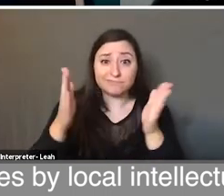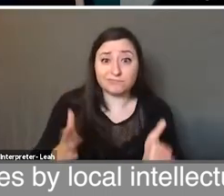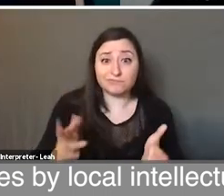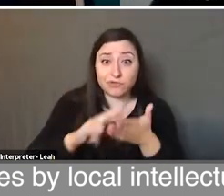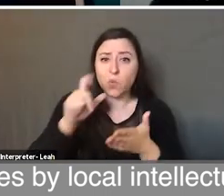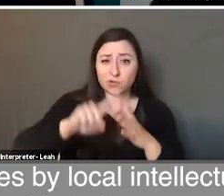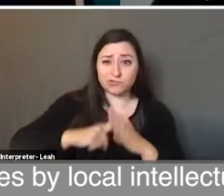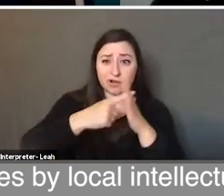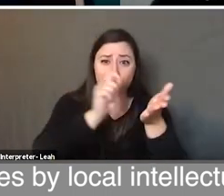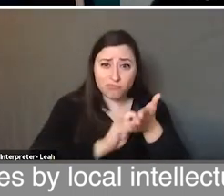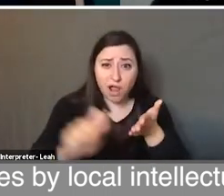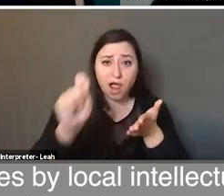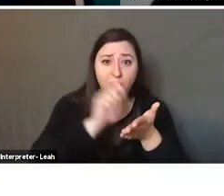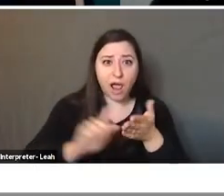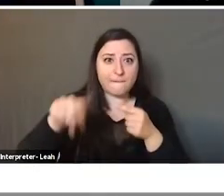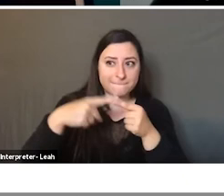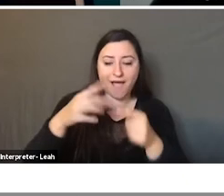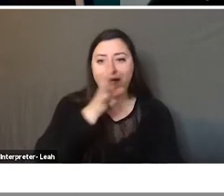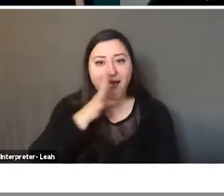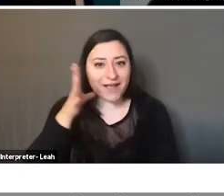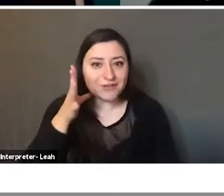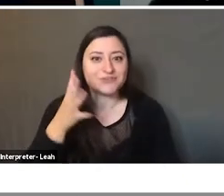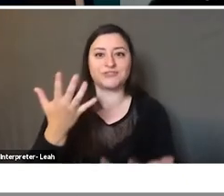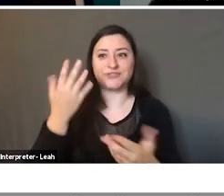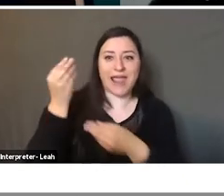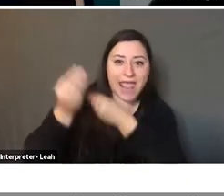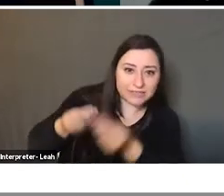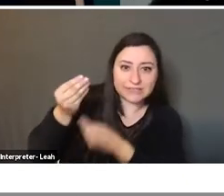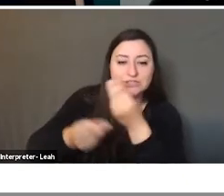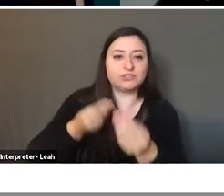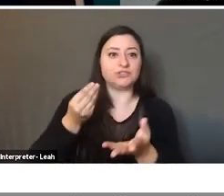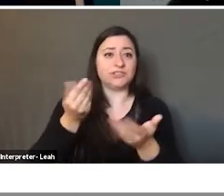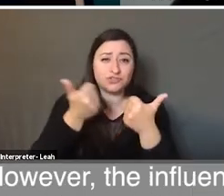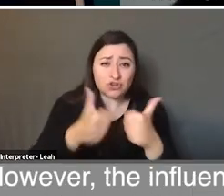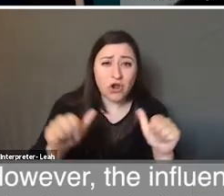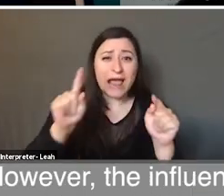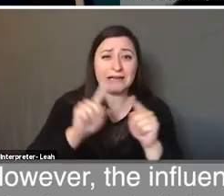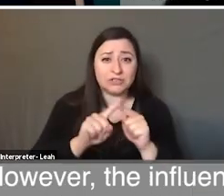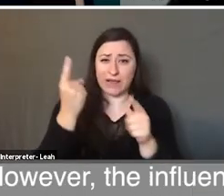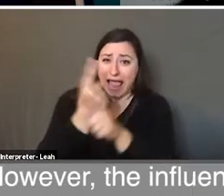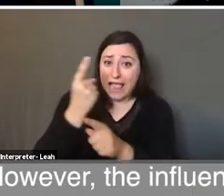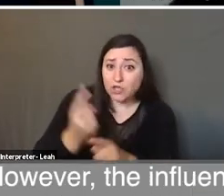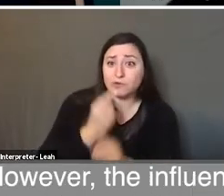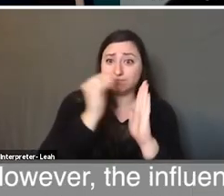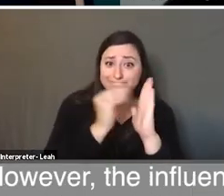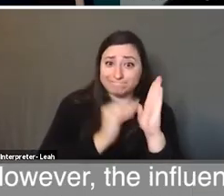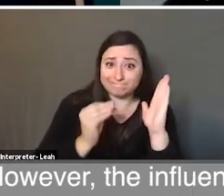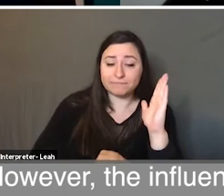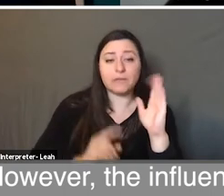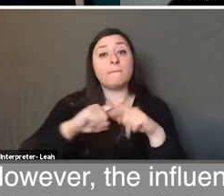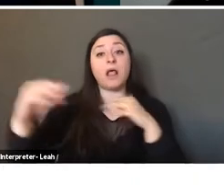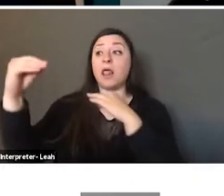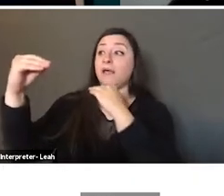about our agriculture, our heritage, and trying to be as active. However, the influence, the